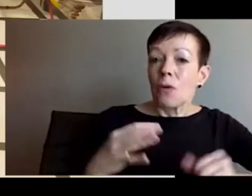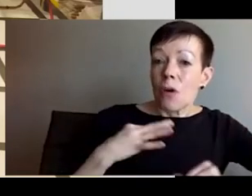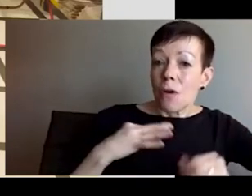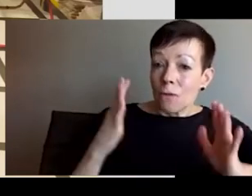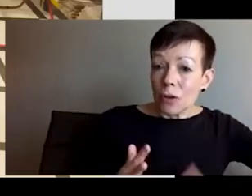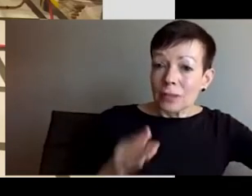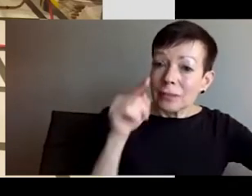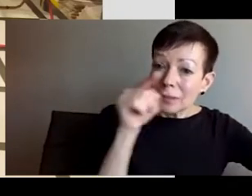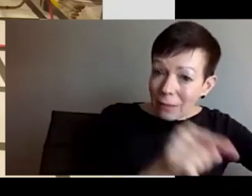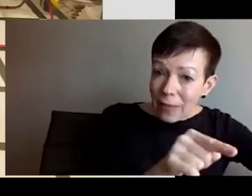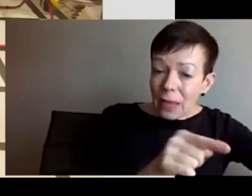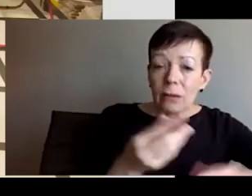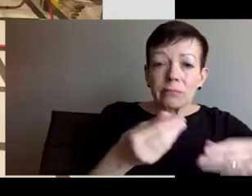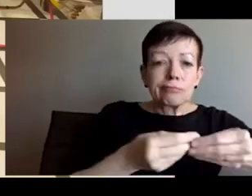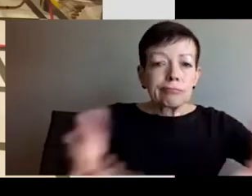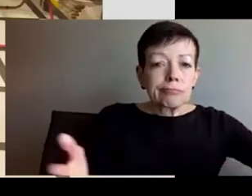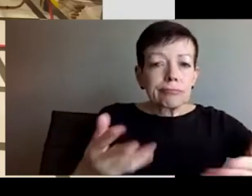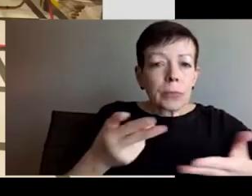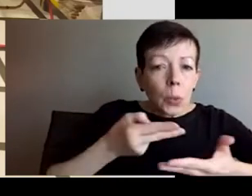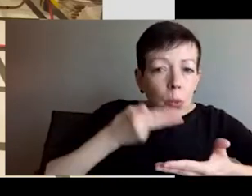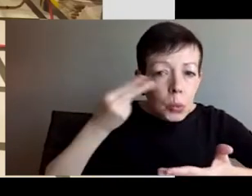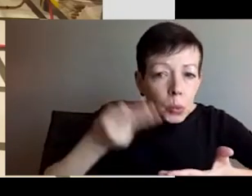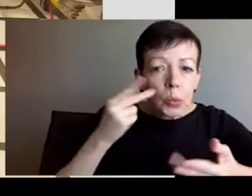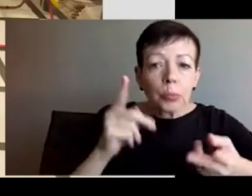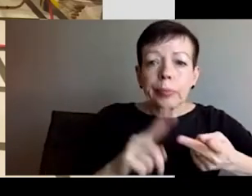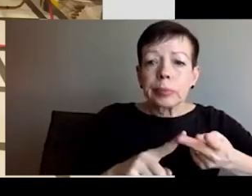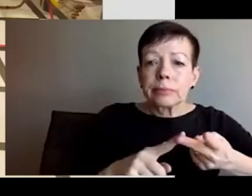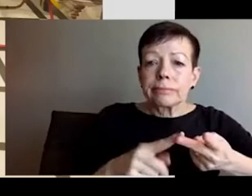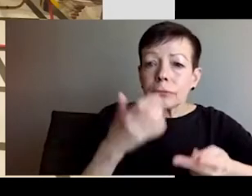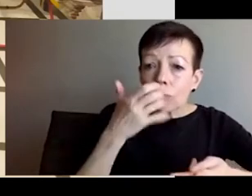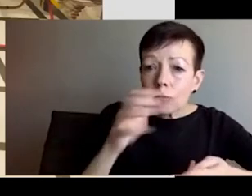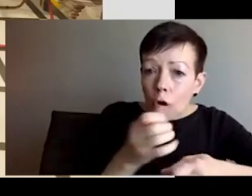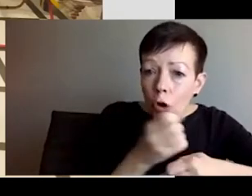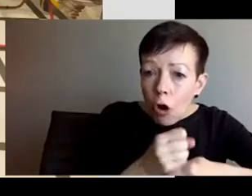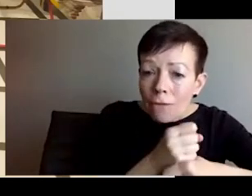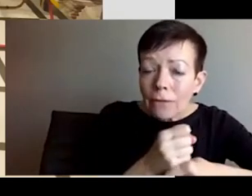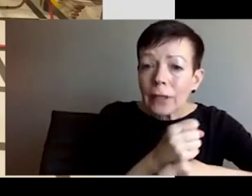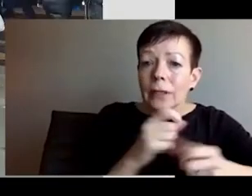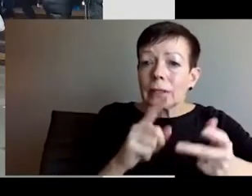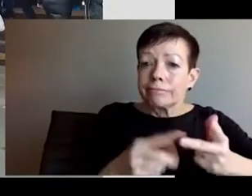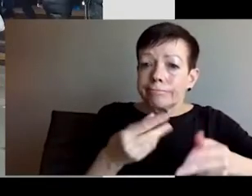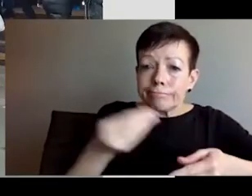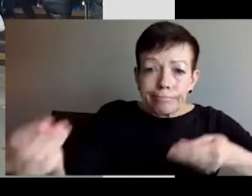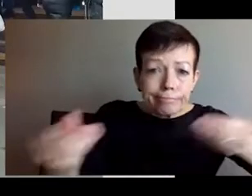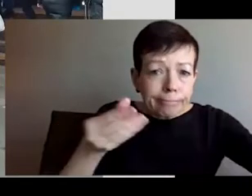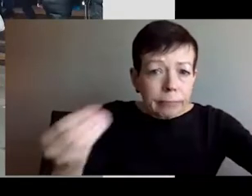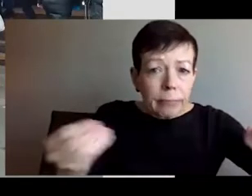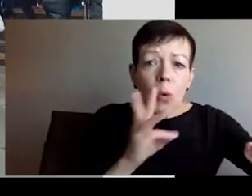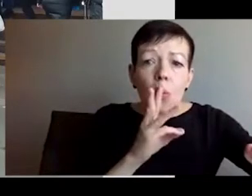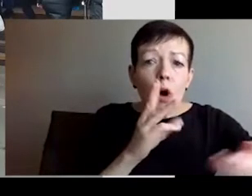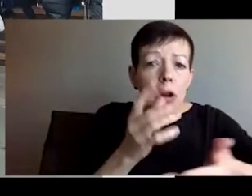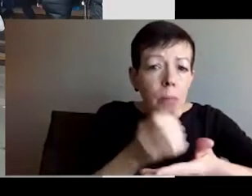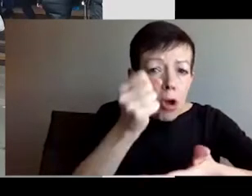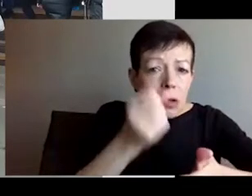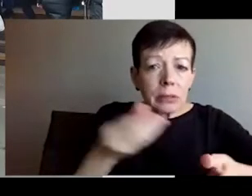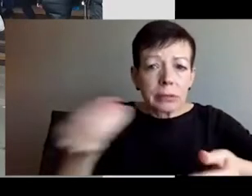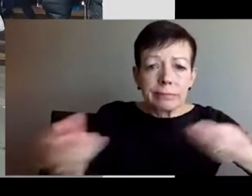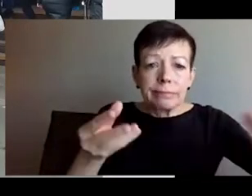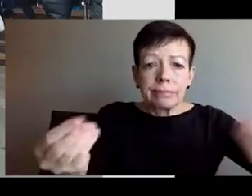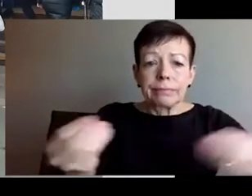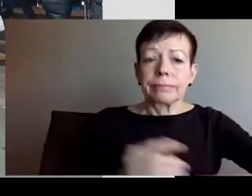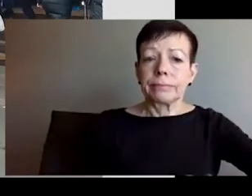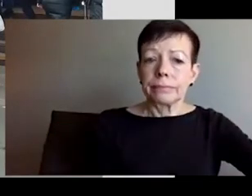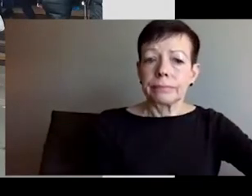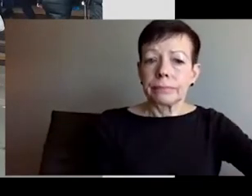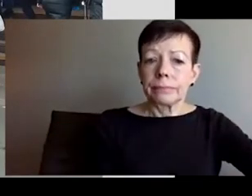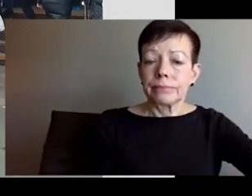With time, people have been figuring out ways to make things more streamlined, so now people who are waiting in line to get onto